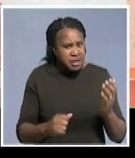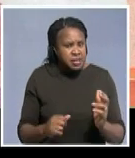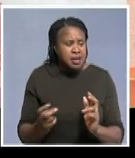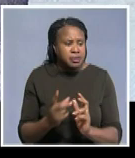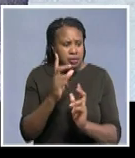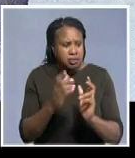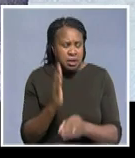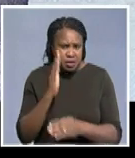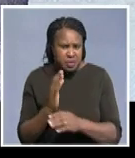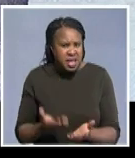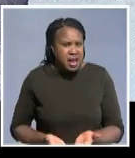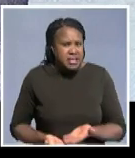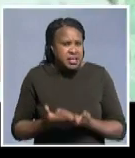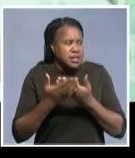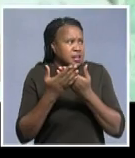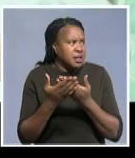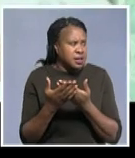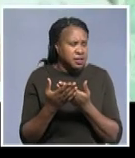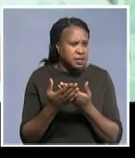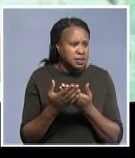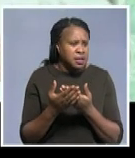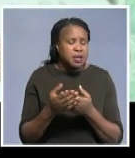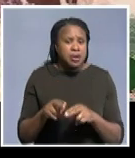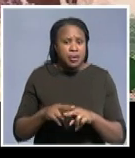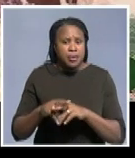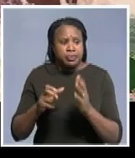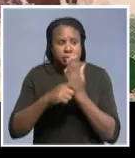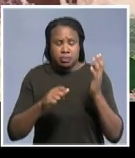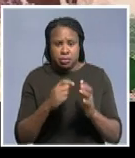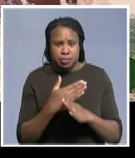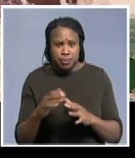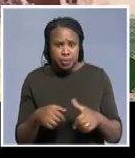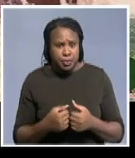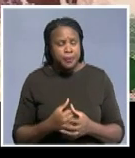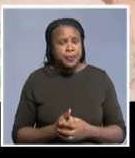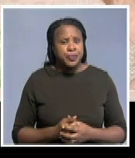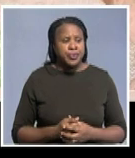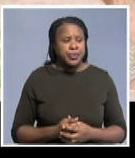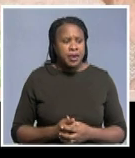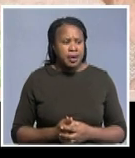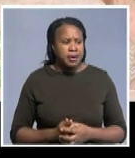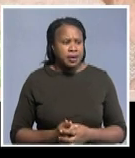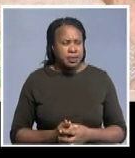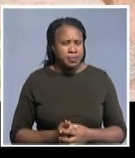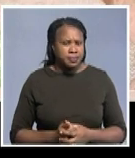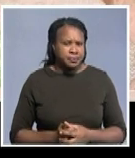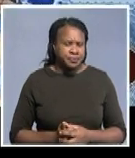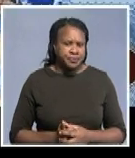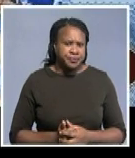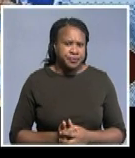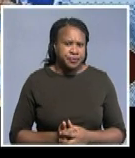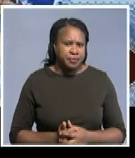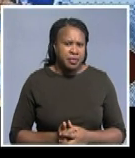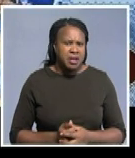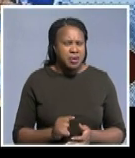example the assistance is widening widening our tax coverage and also trying to also plug all those loopholes in terms of tax evasions